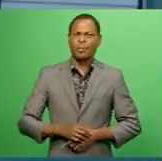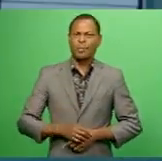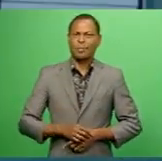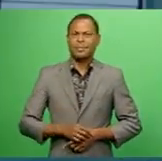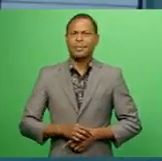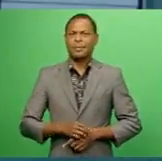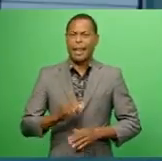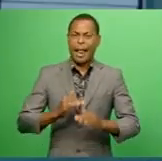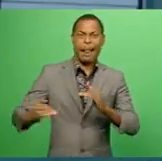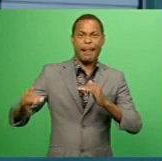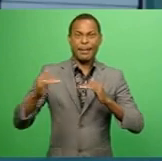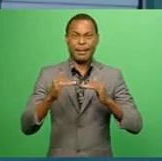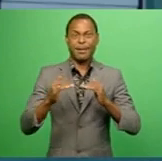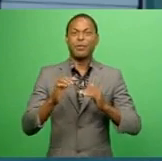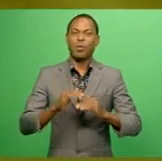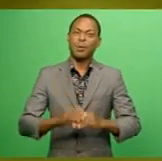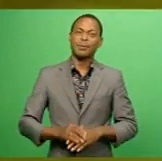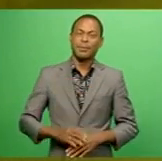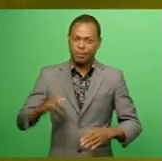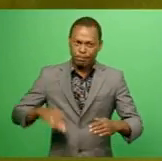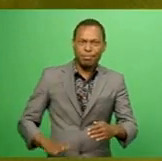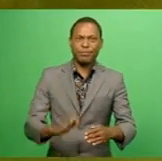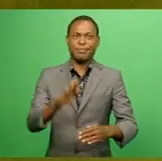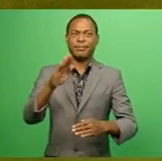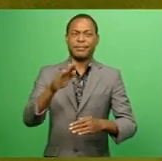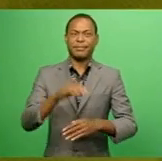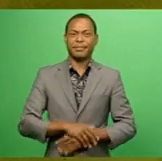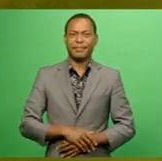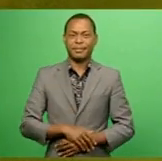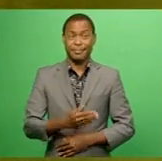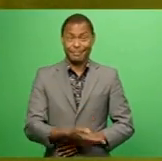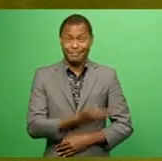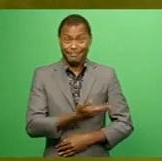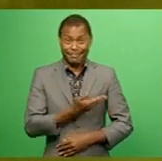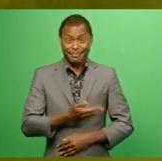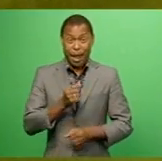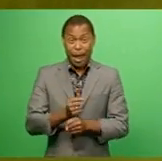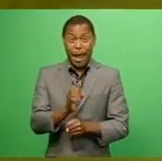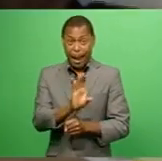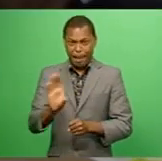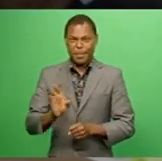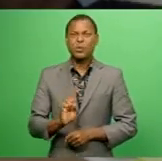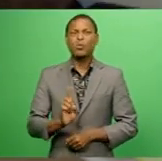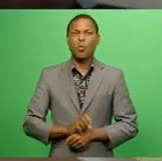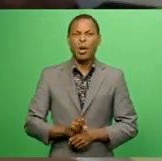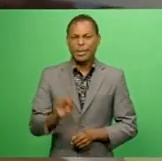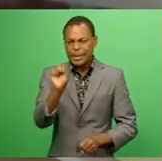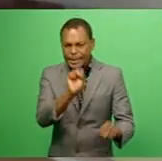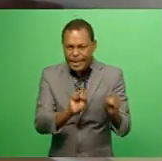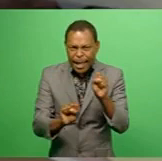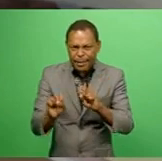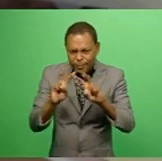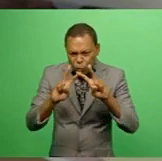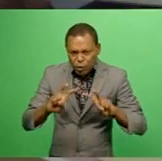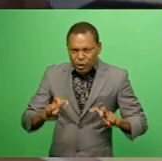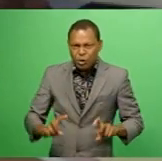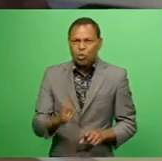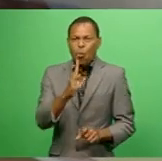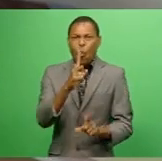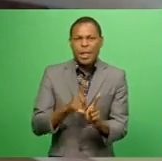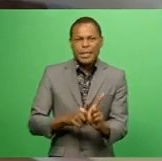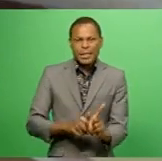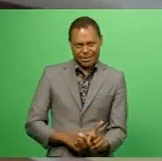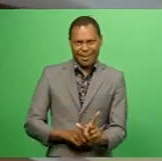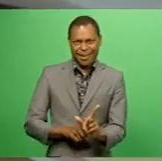quality out of Fiji to attract the bigger boys. KavaCorp has also invested in scientific research through a one-year scholarship USP